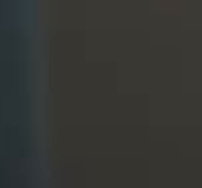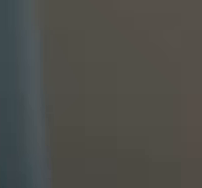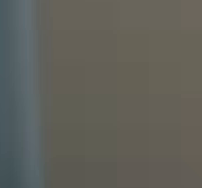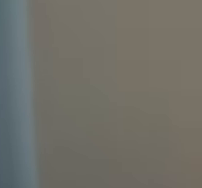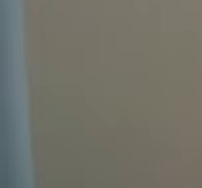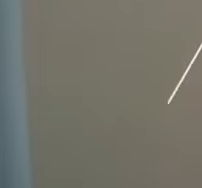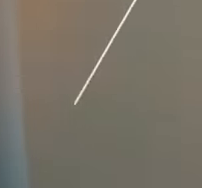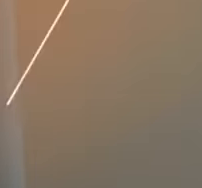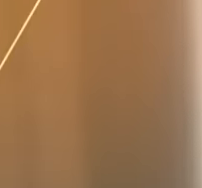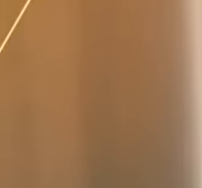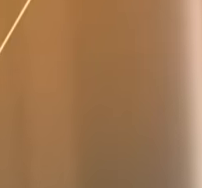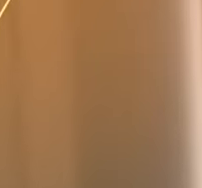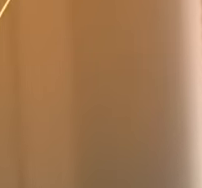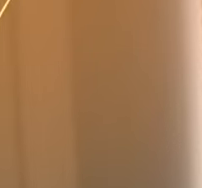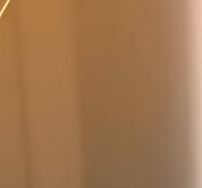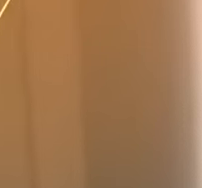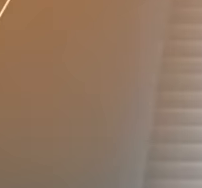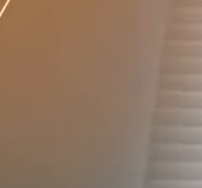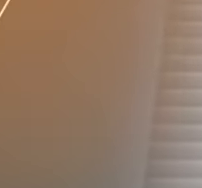We are more